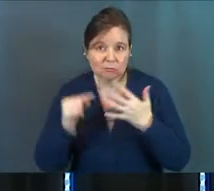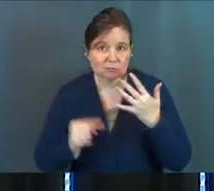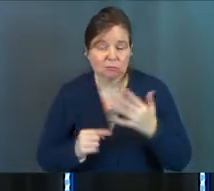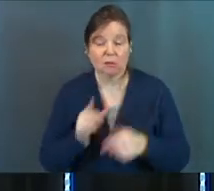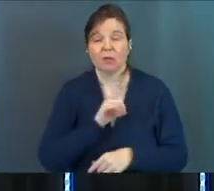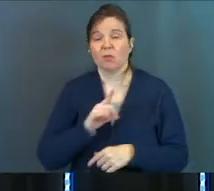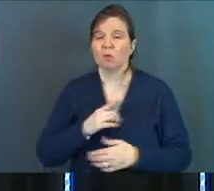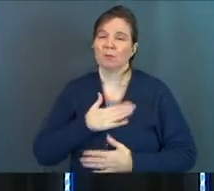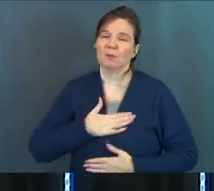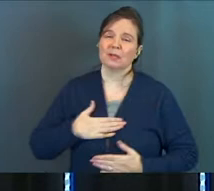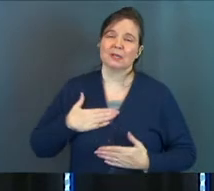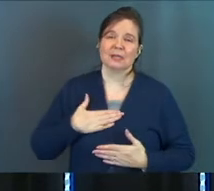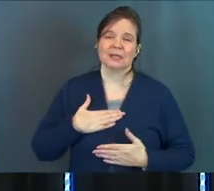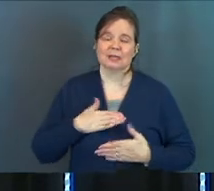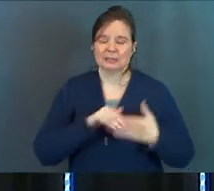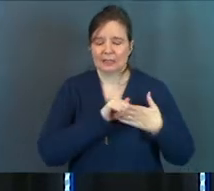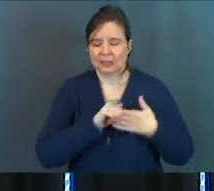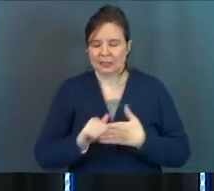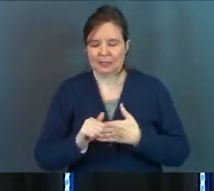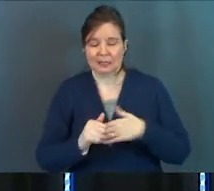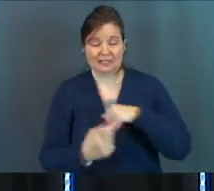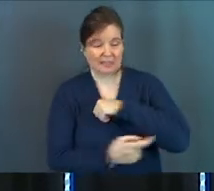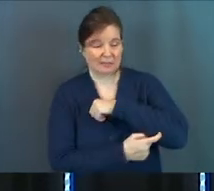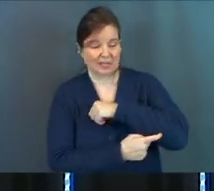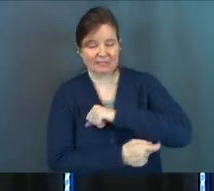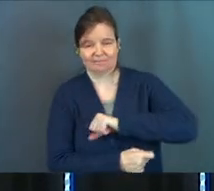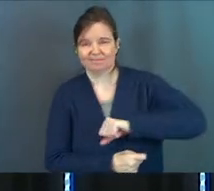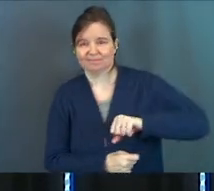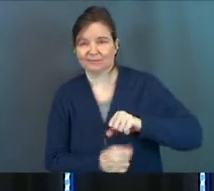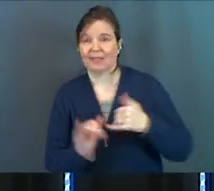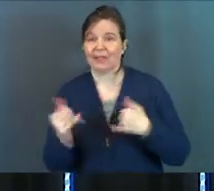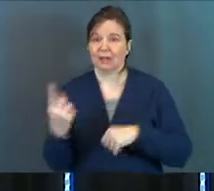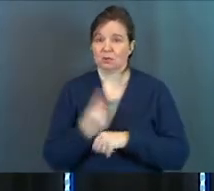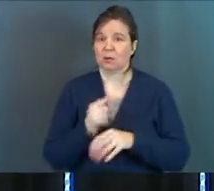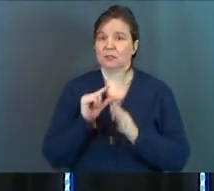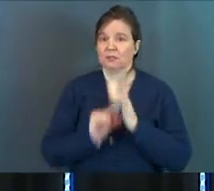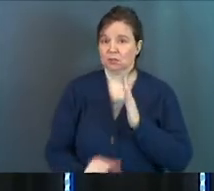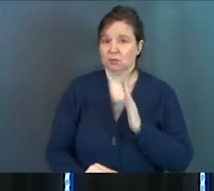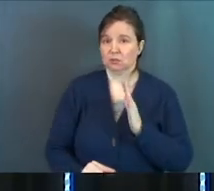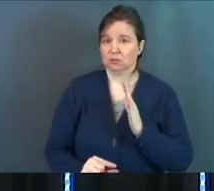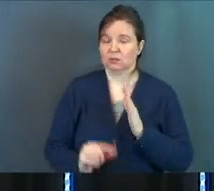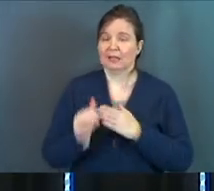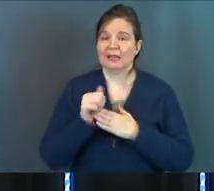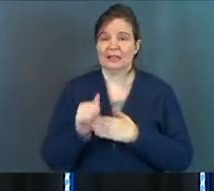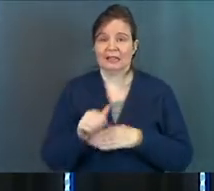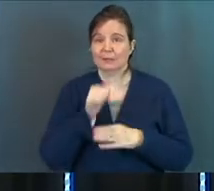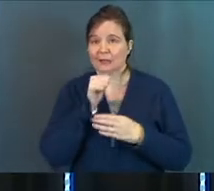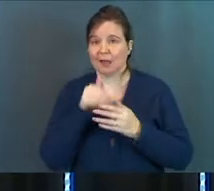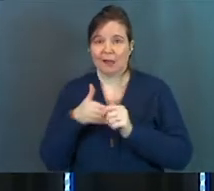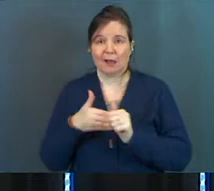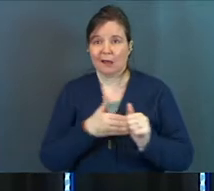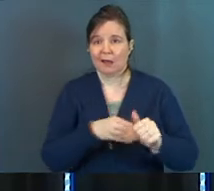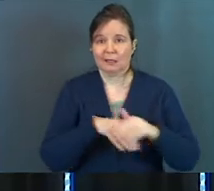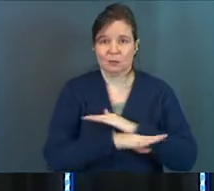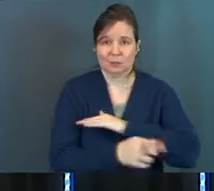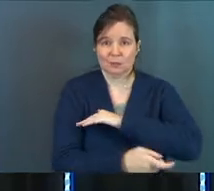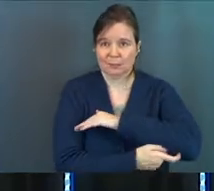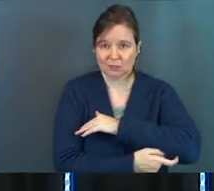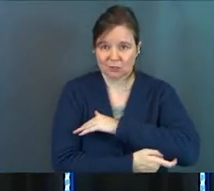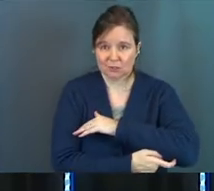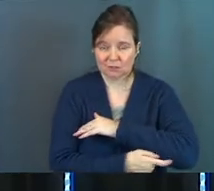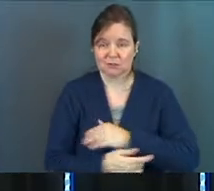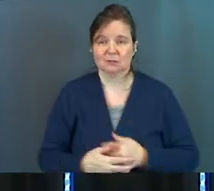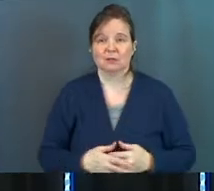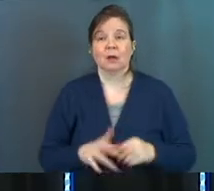And then Lord, would you please lead me not into temptation? And that's today's verse. Lead me not into temptation,